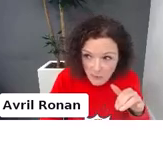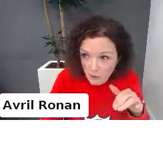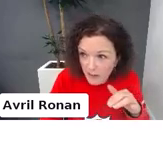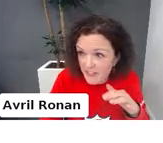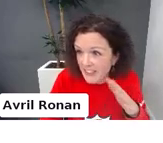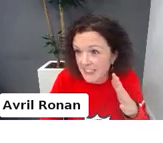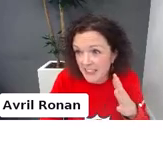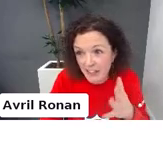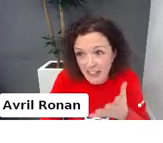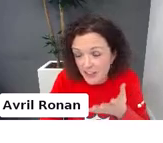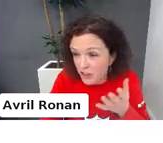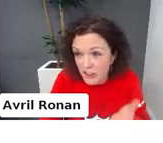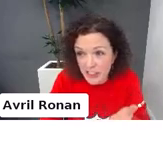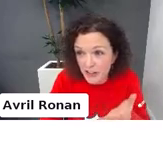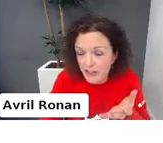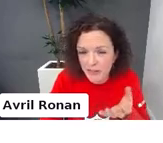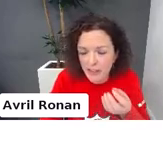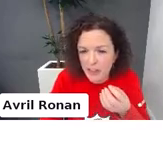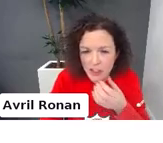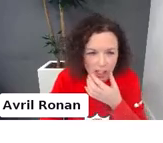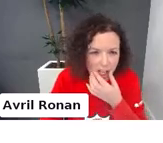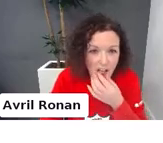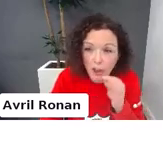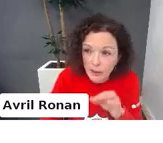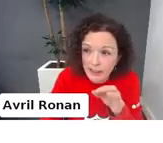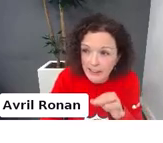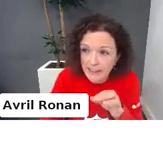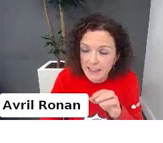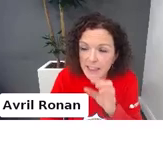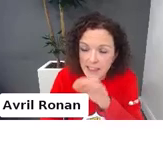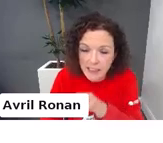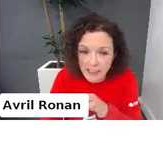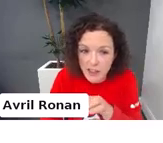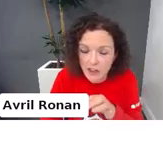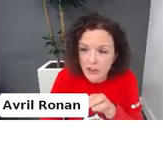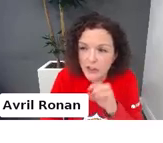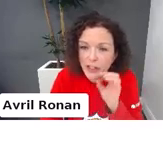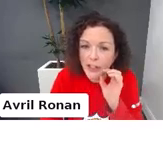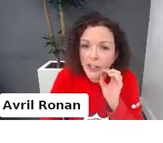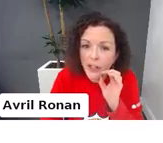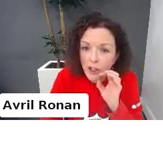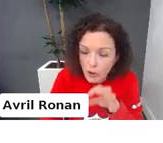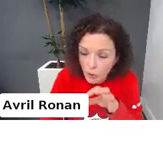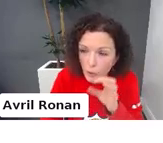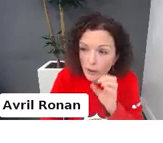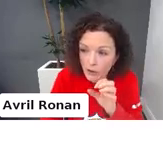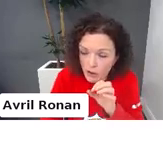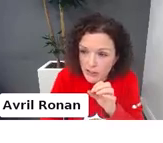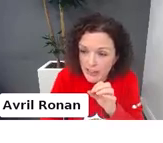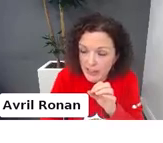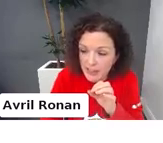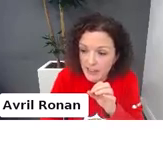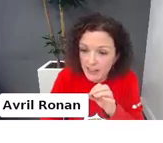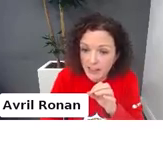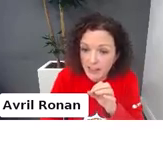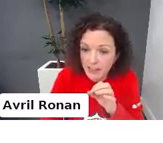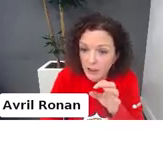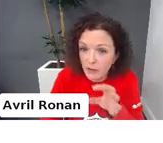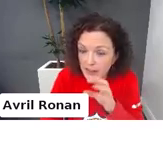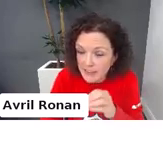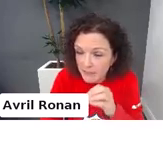four, five, six, seven, eight, under 10 years of age, look at this. Teenagers know and understand.